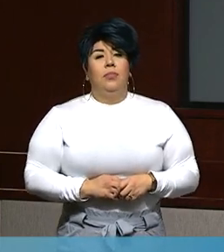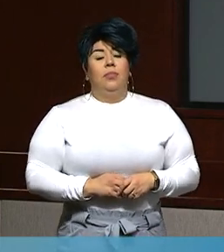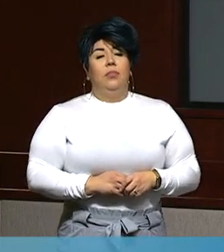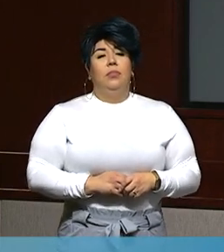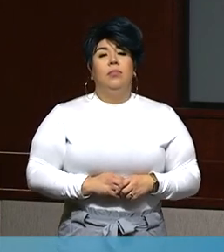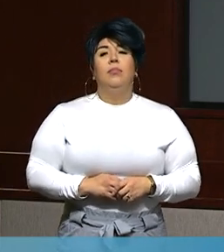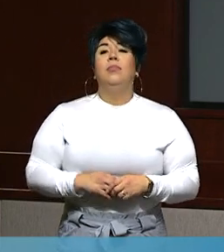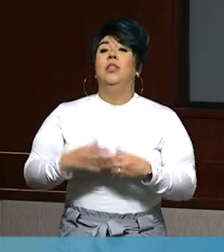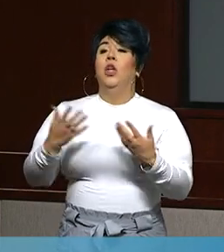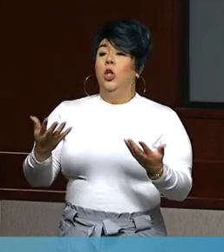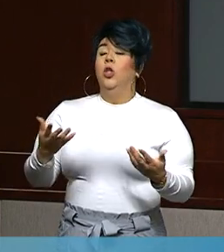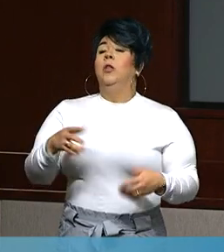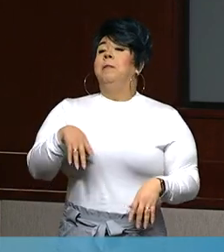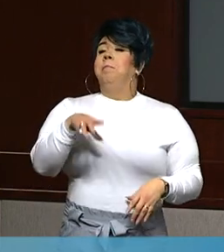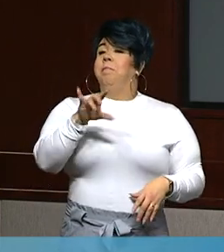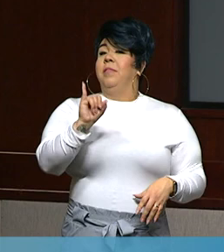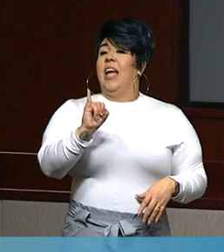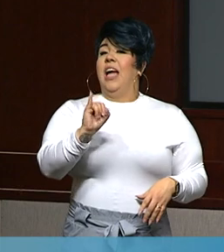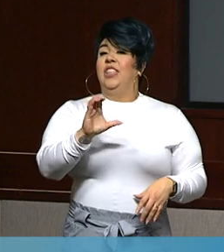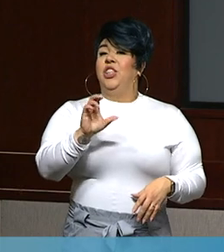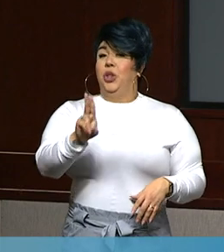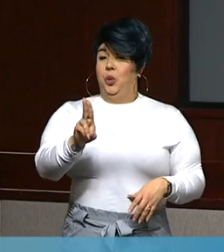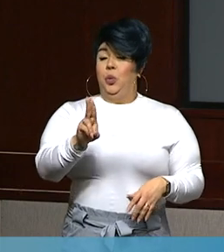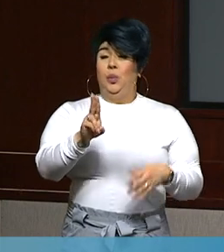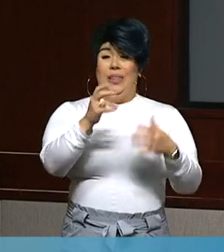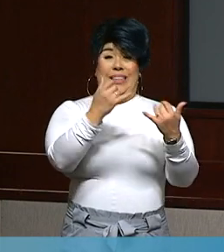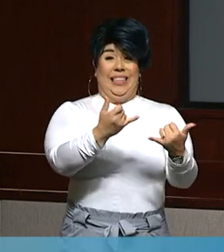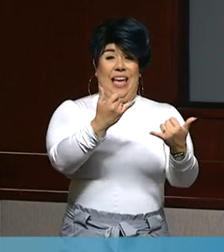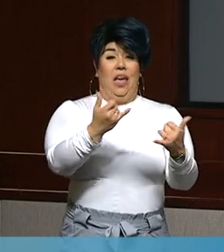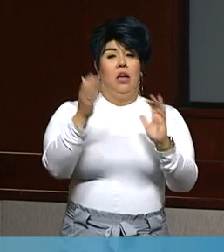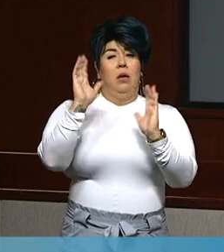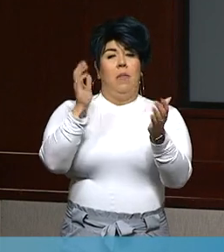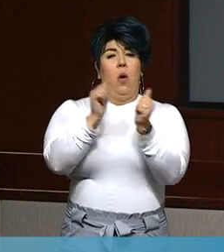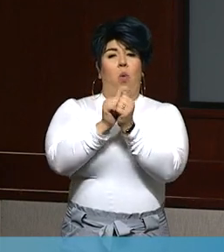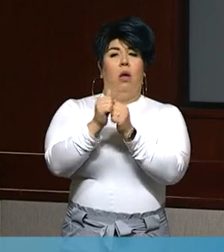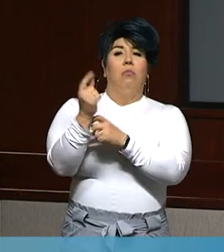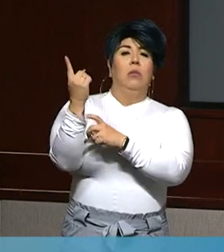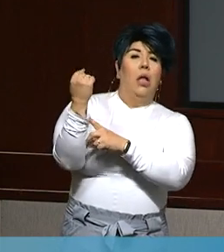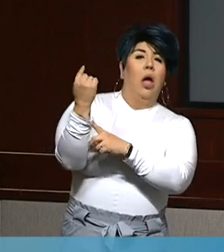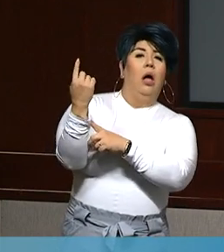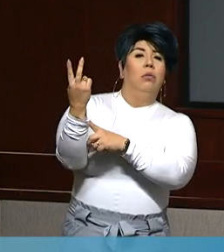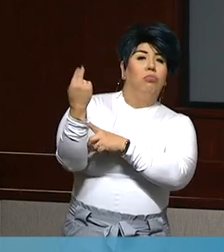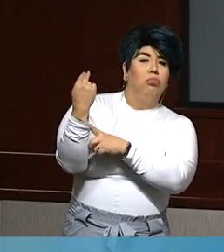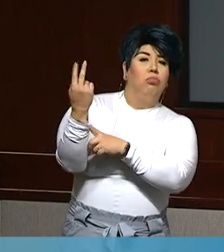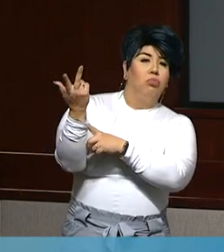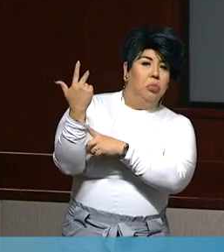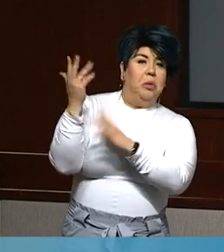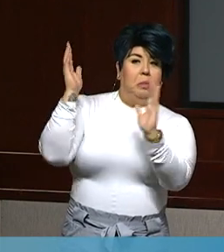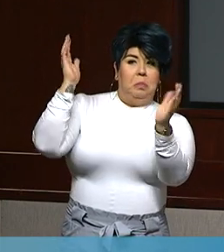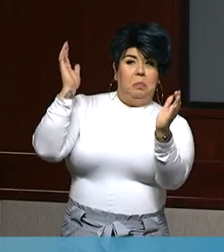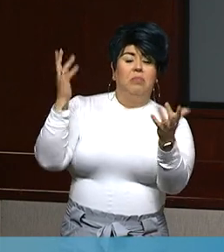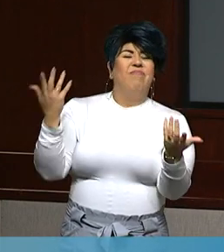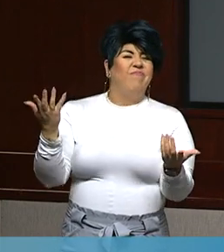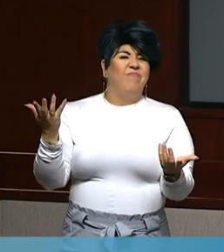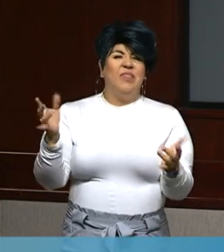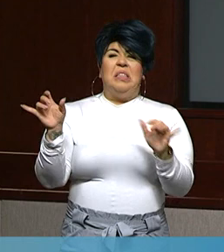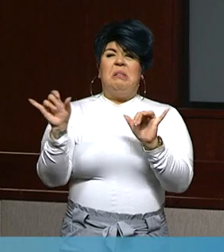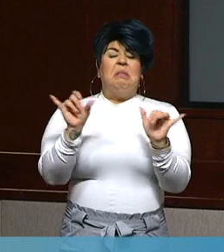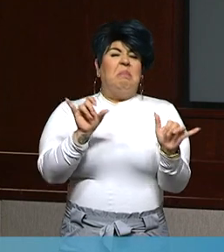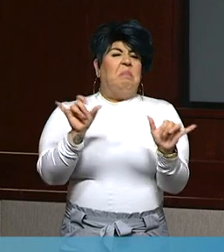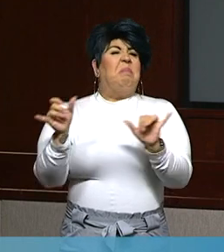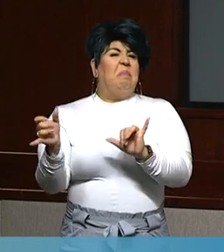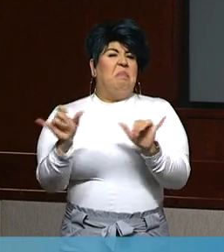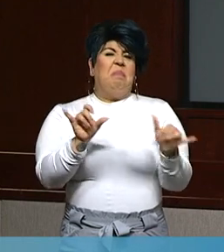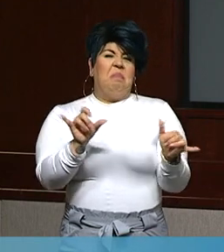As far as ICU capacity today compared to historical averages, it is very similar to what we run in the